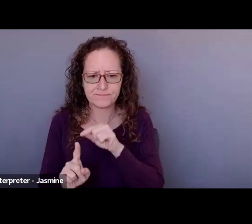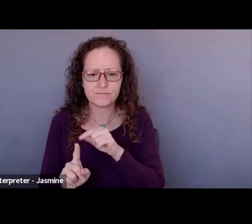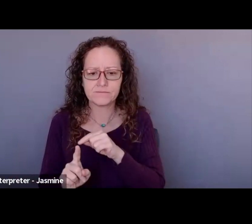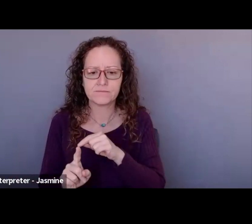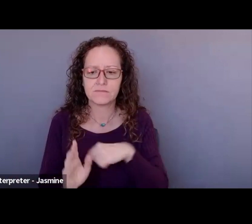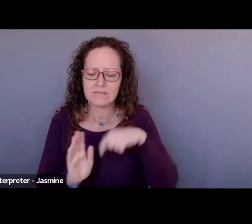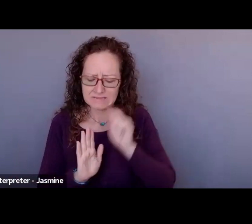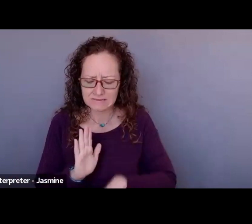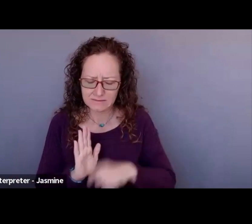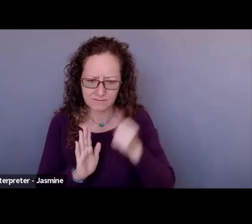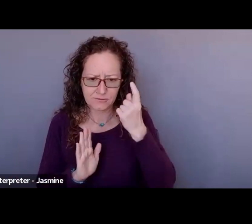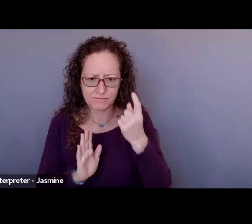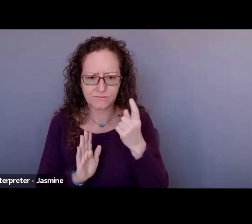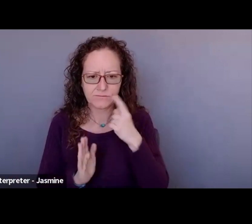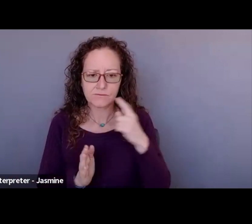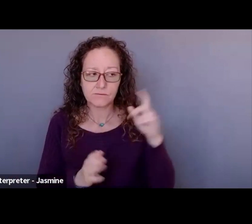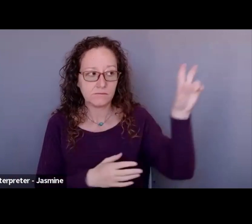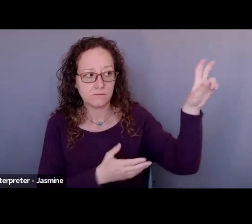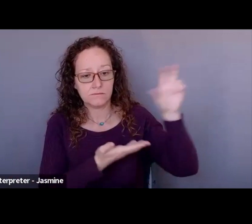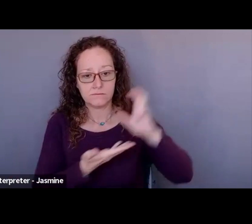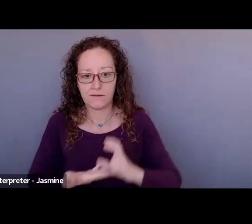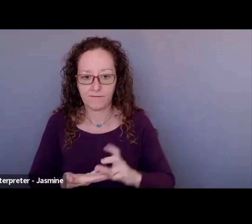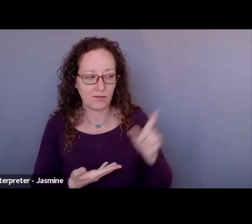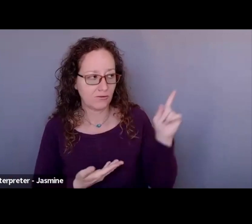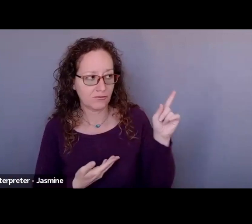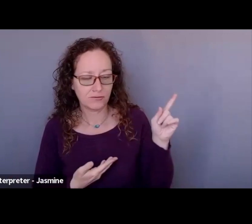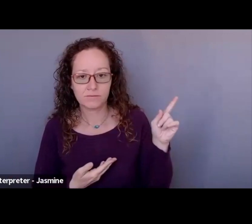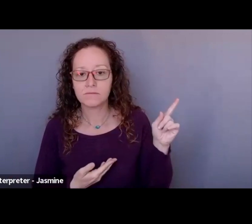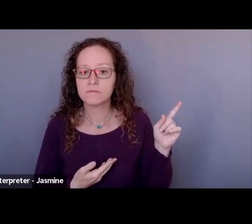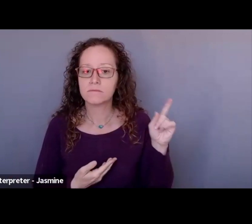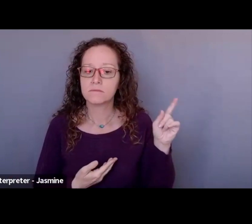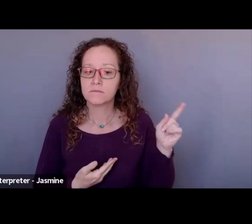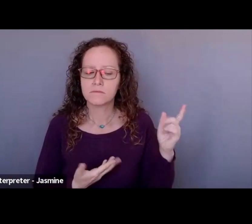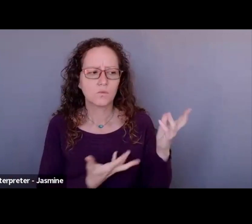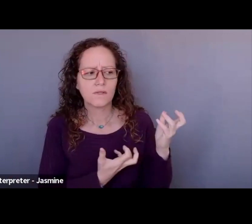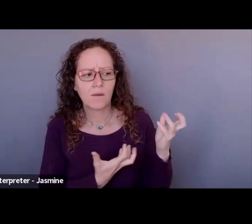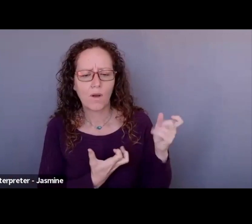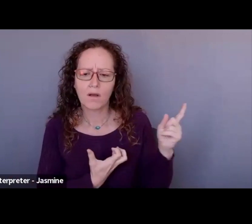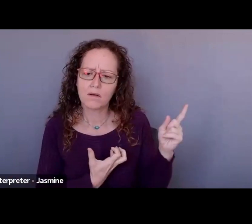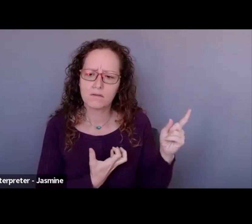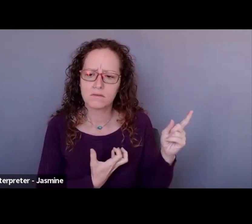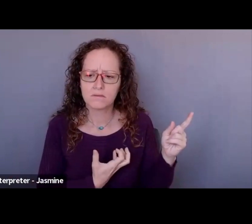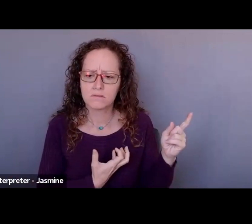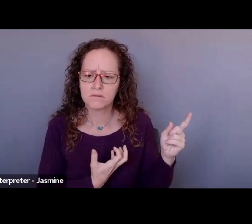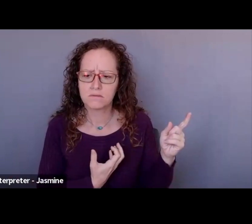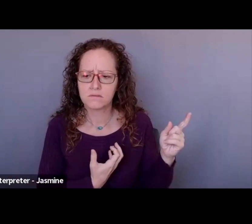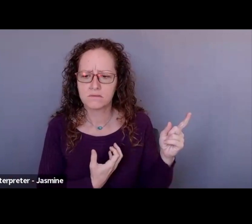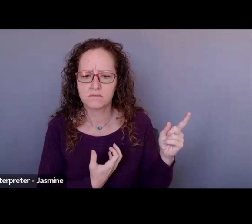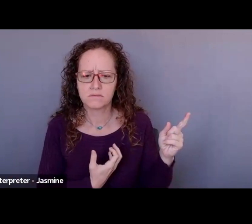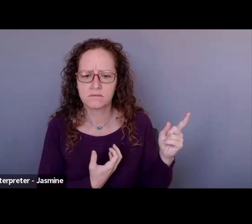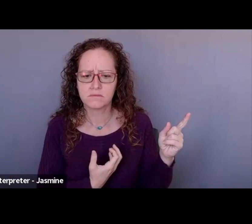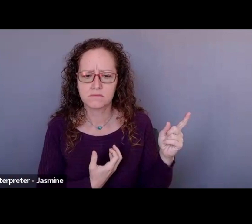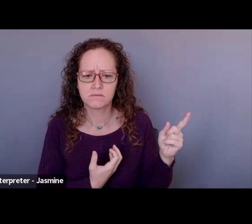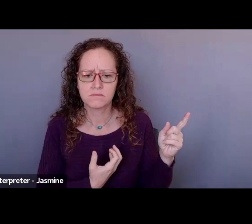understanding of the funder. What does the funder want? Where are they funding?